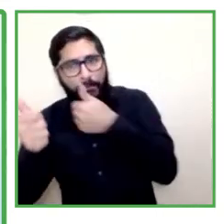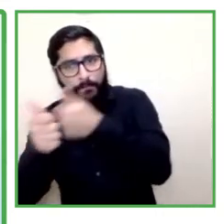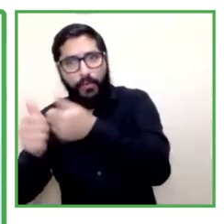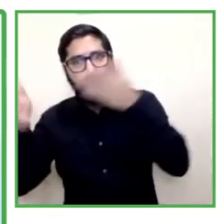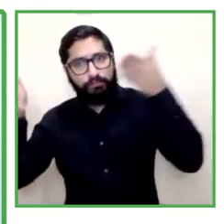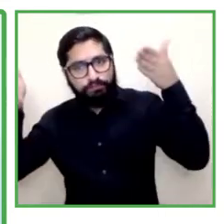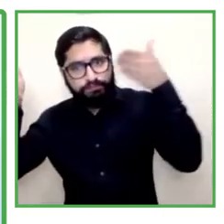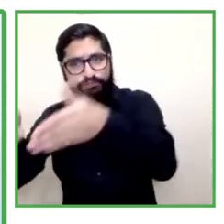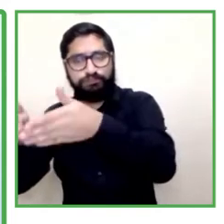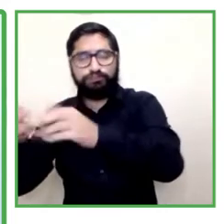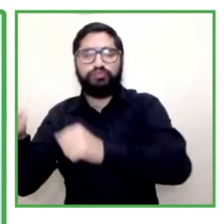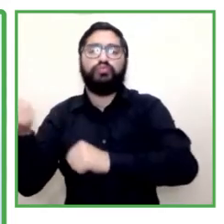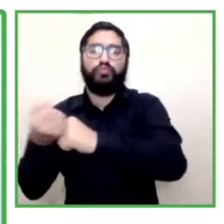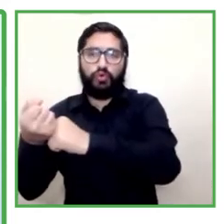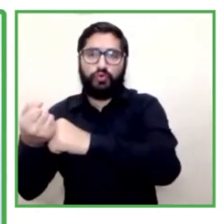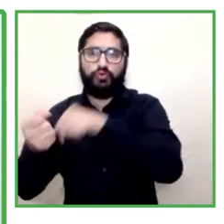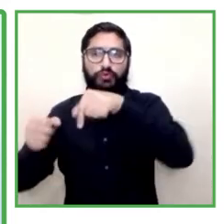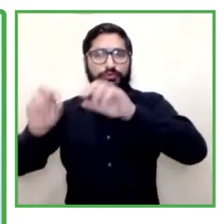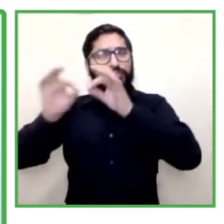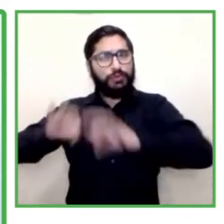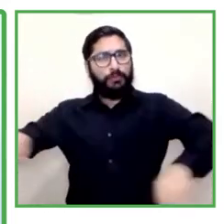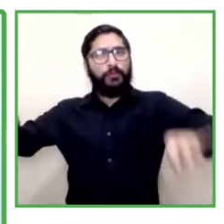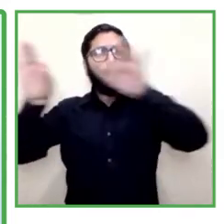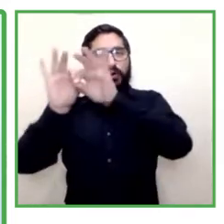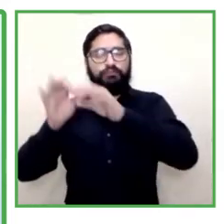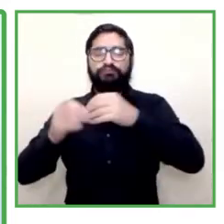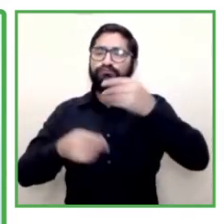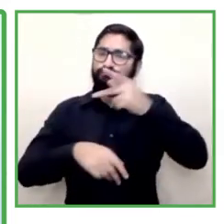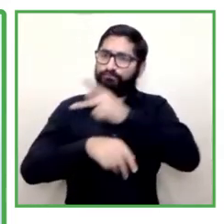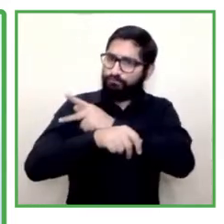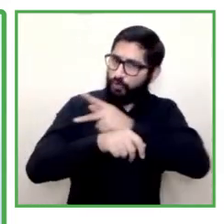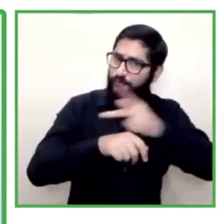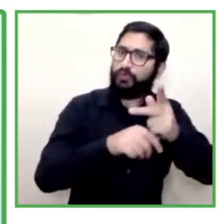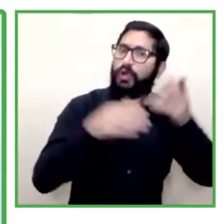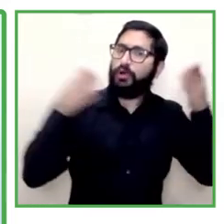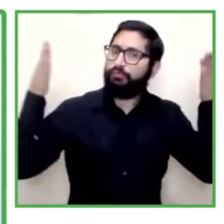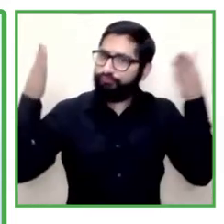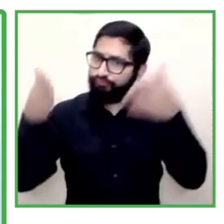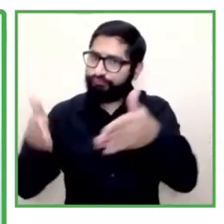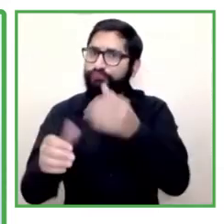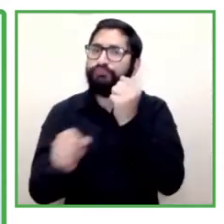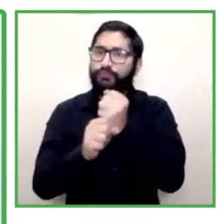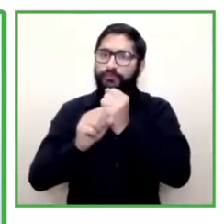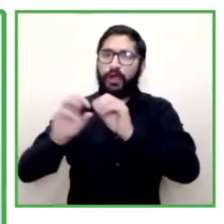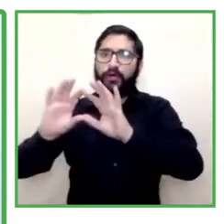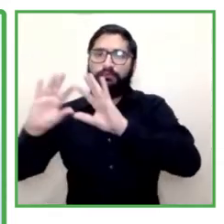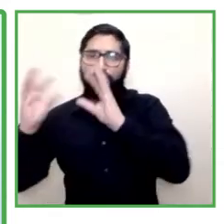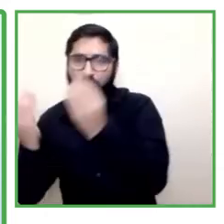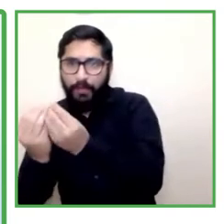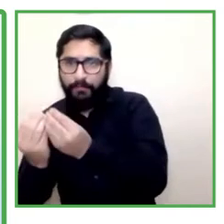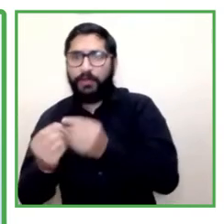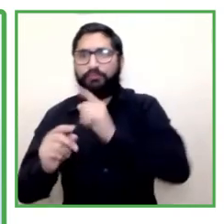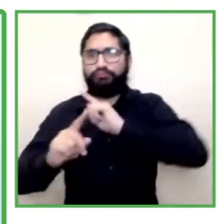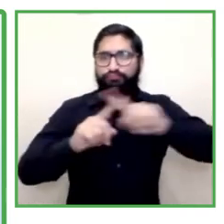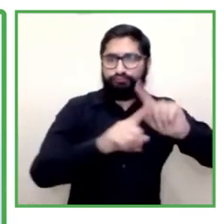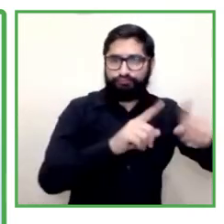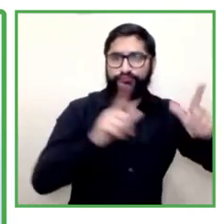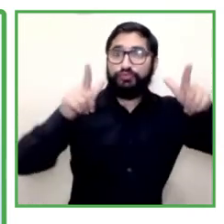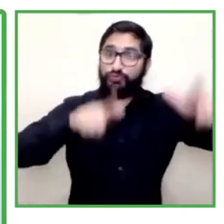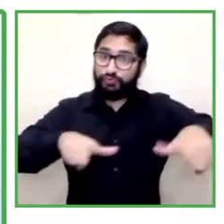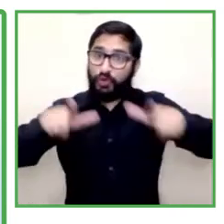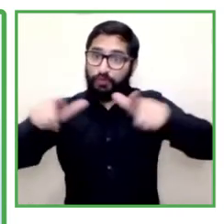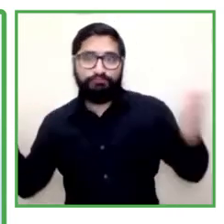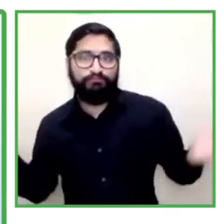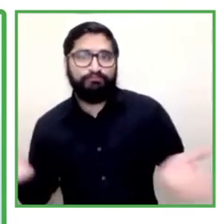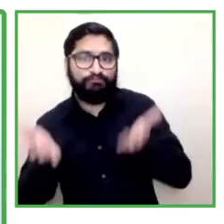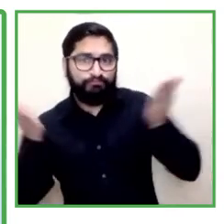interventions of professionals we're constantly working with our executing entities and unities for inclusion reinforcing the